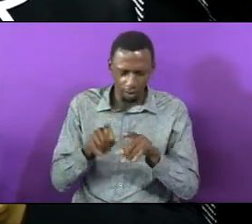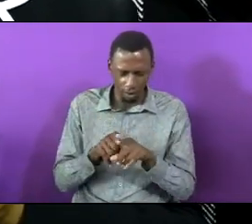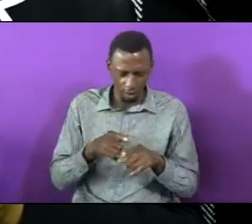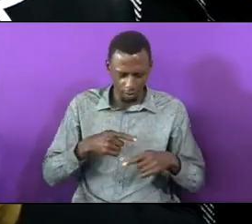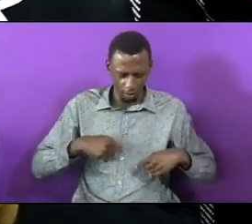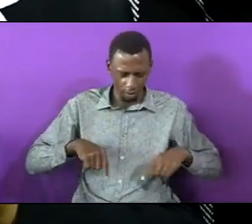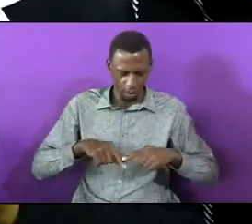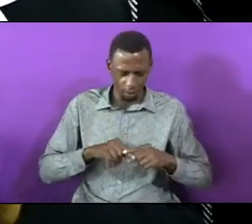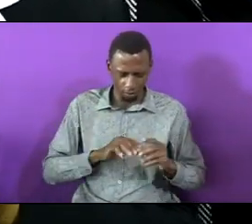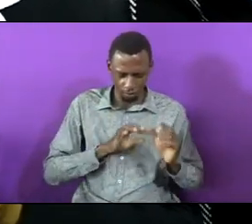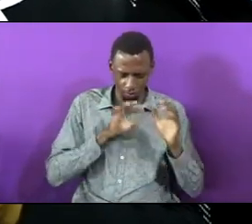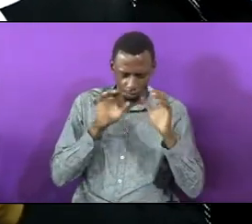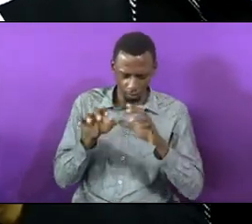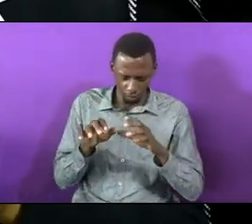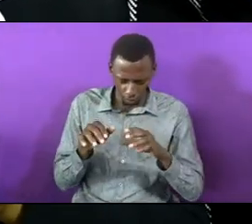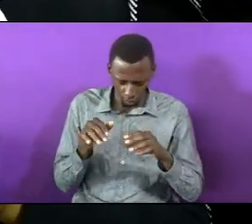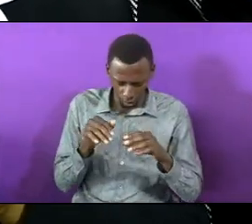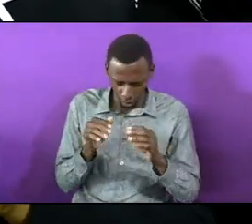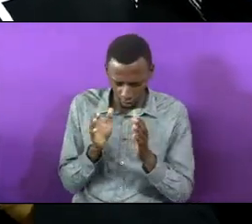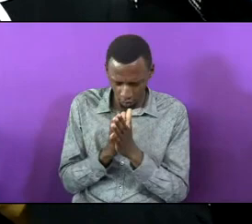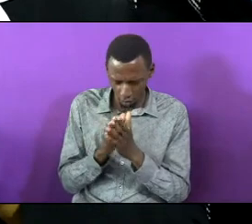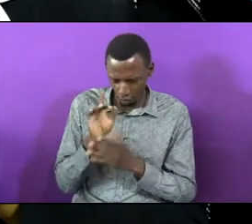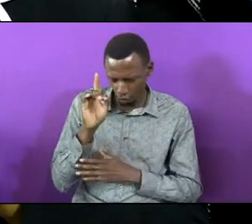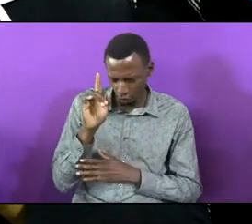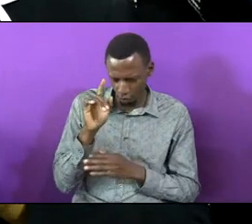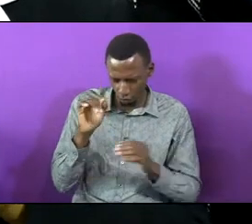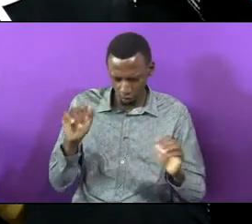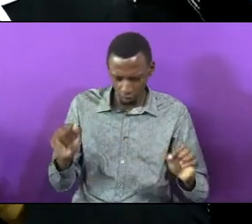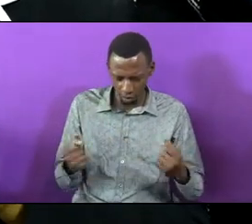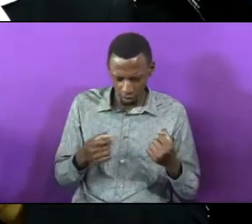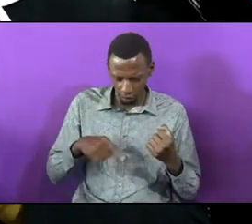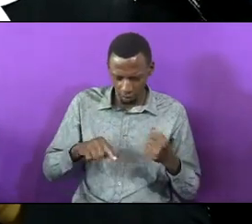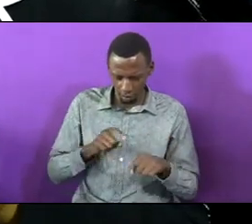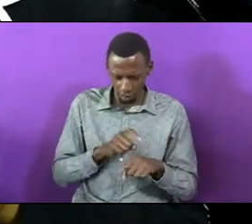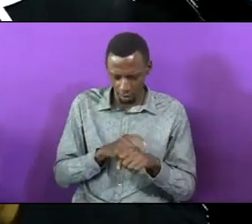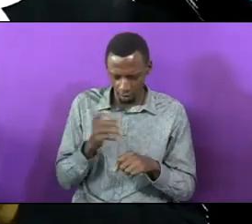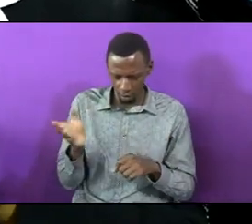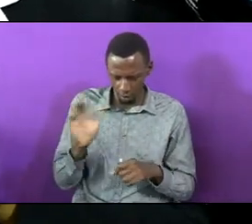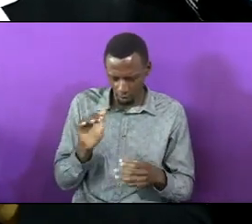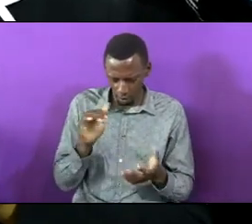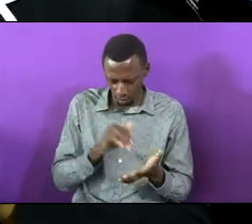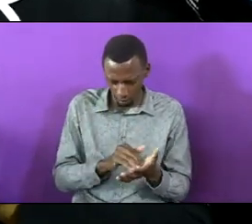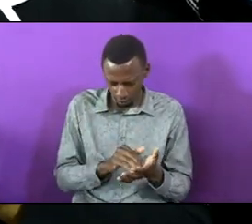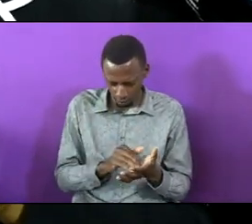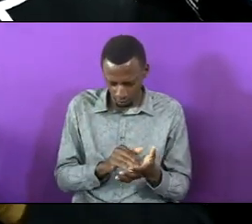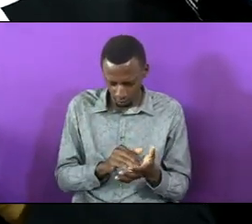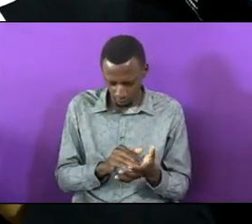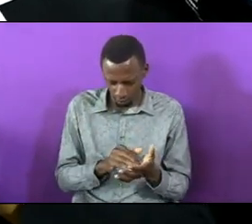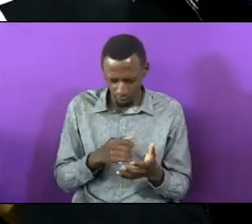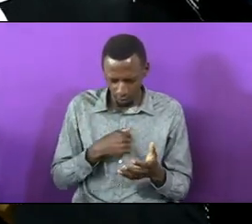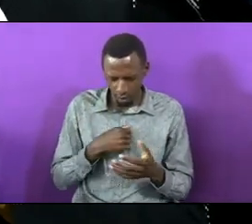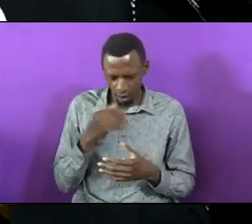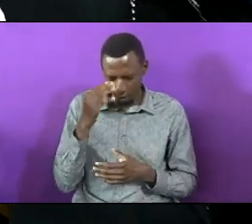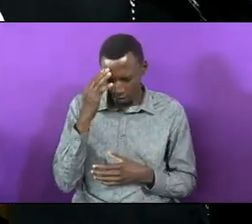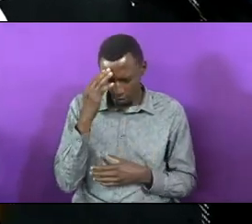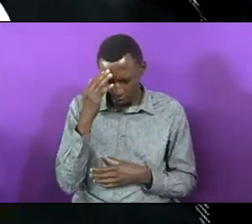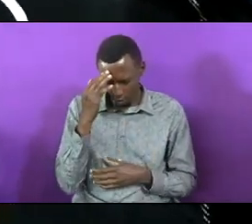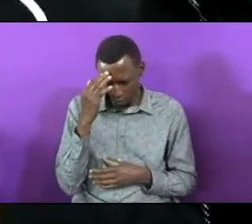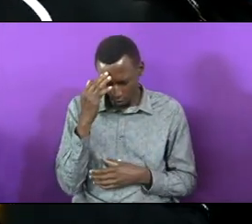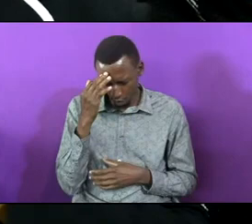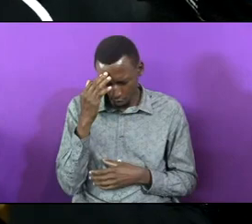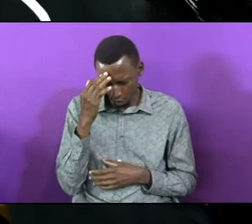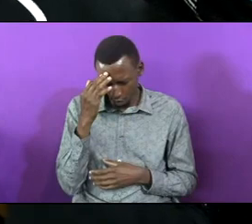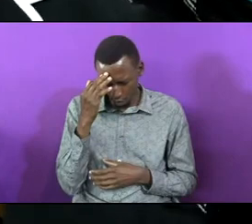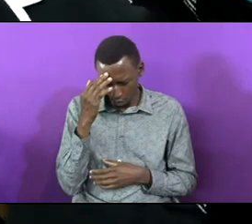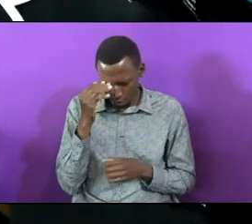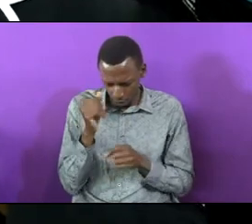carry one with us in the kingdom save us when you come again in glorious new life I know it is impossible but